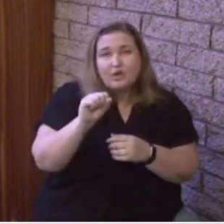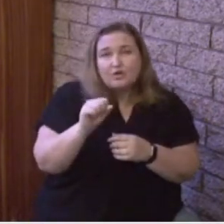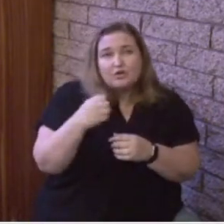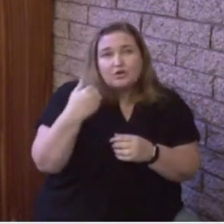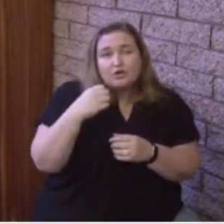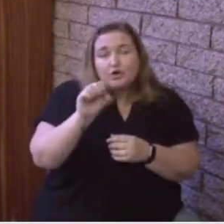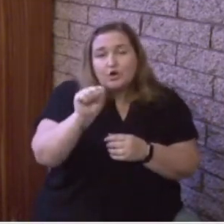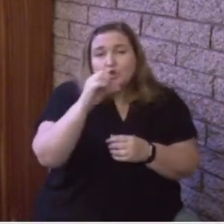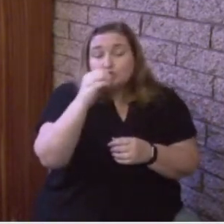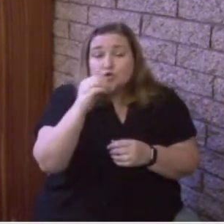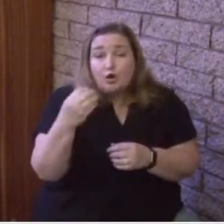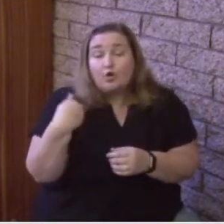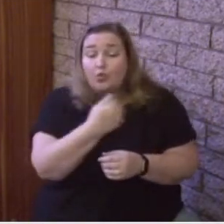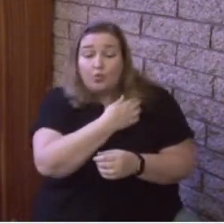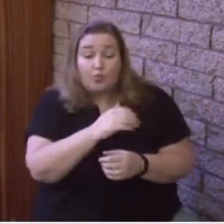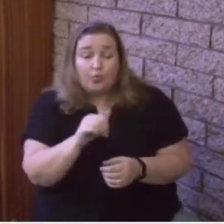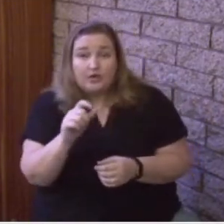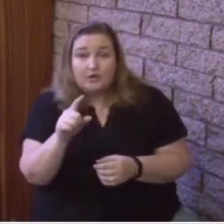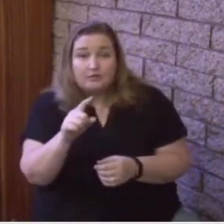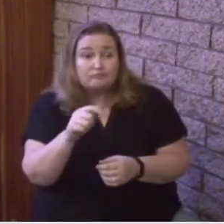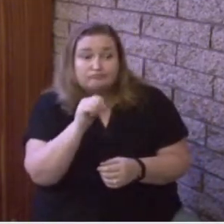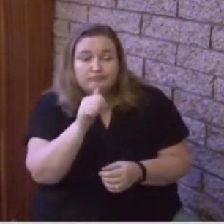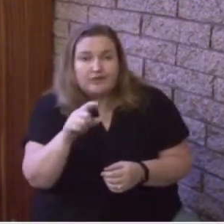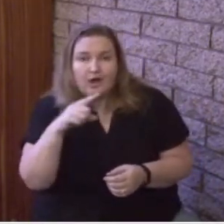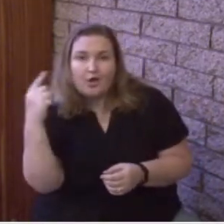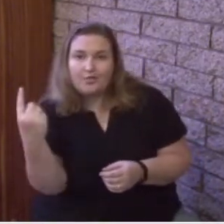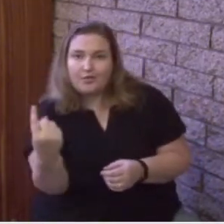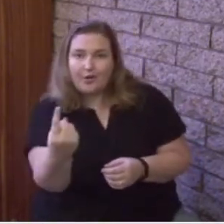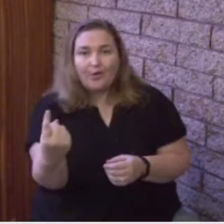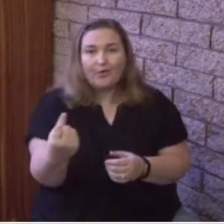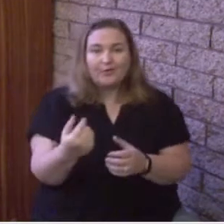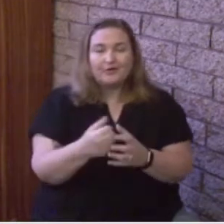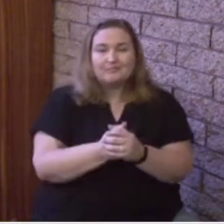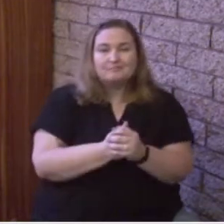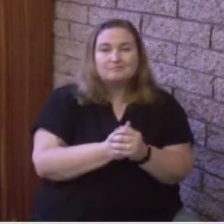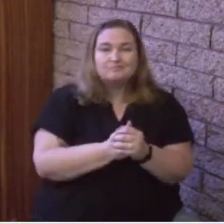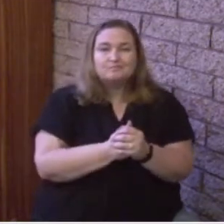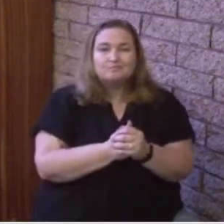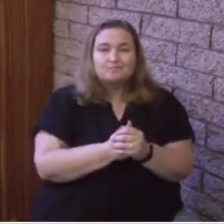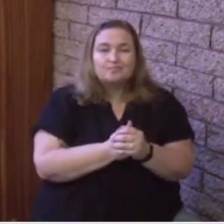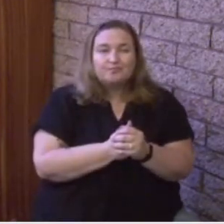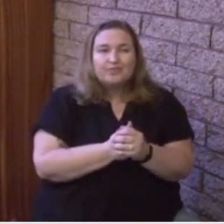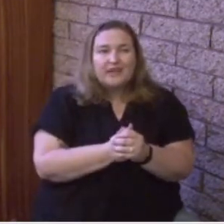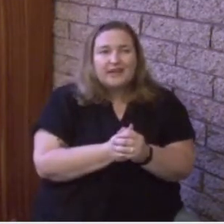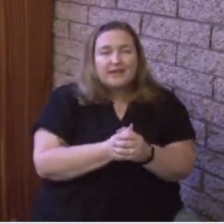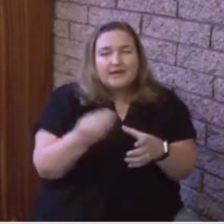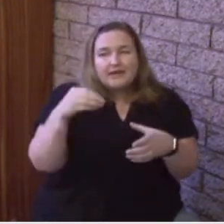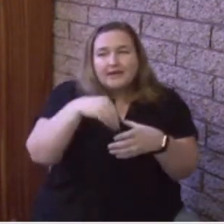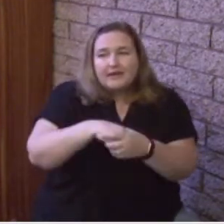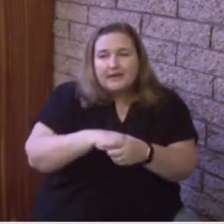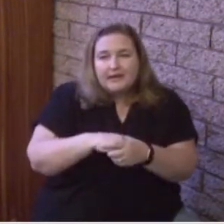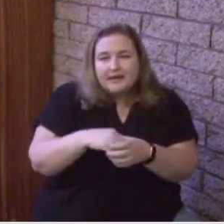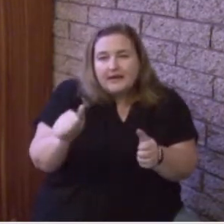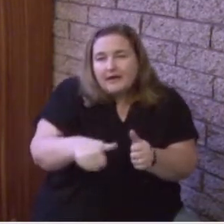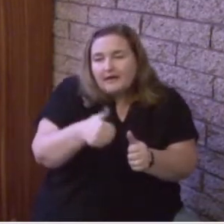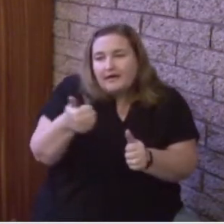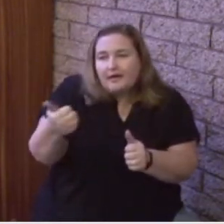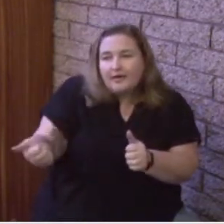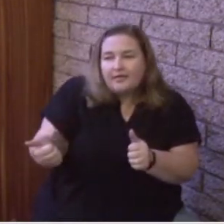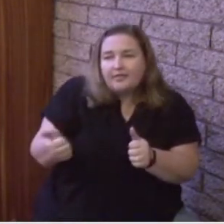a helper. Now, in other texts, this is the English Standard Version. In other texts, other versions,